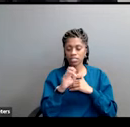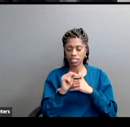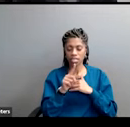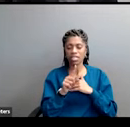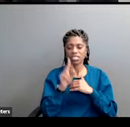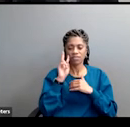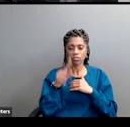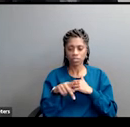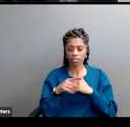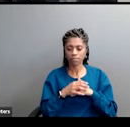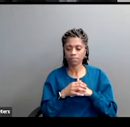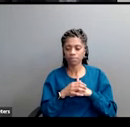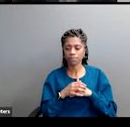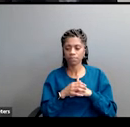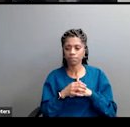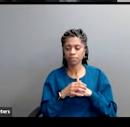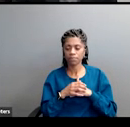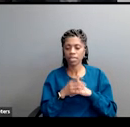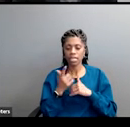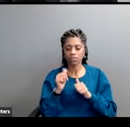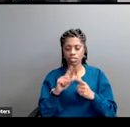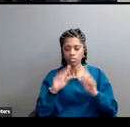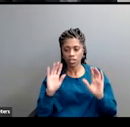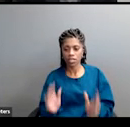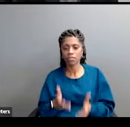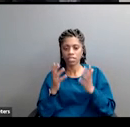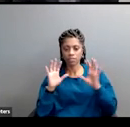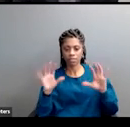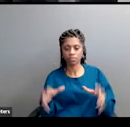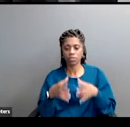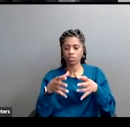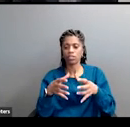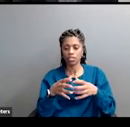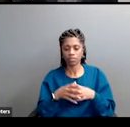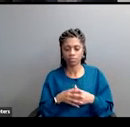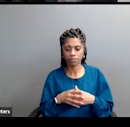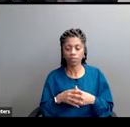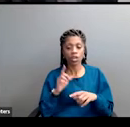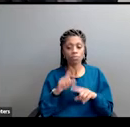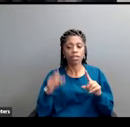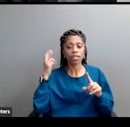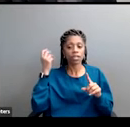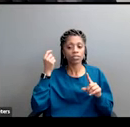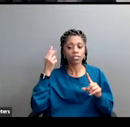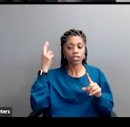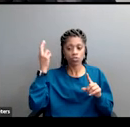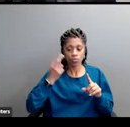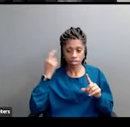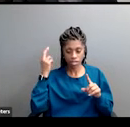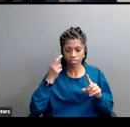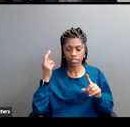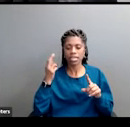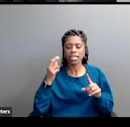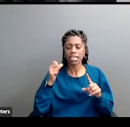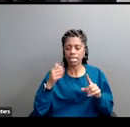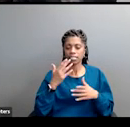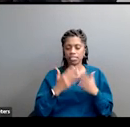federal government to actually lift up the majority. But realizing that to win on racial issues, he was